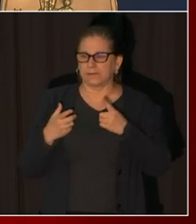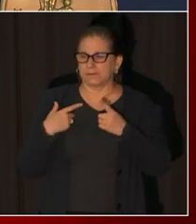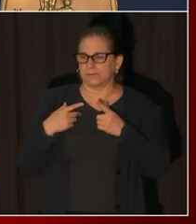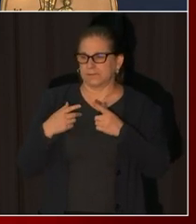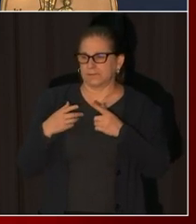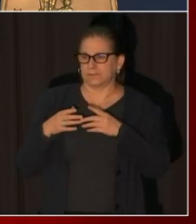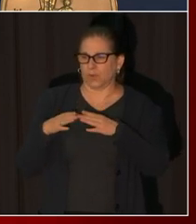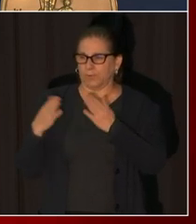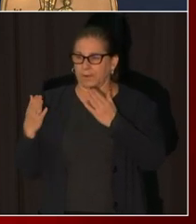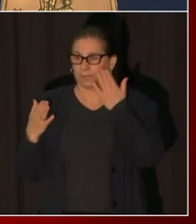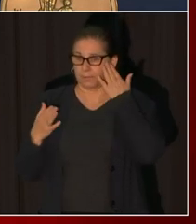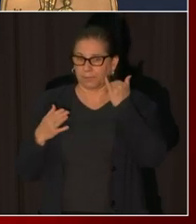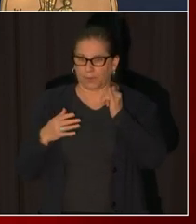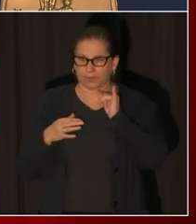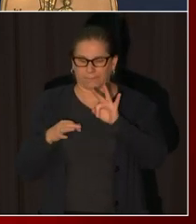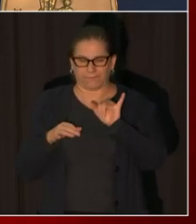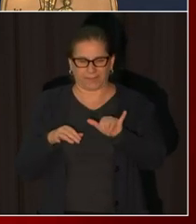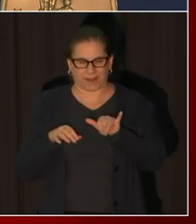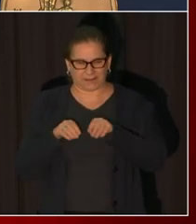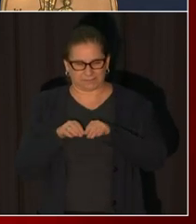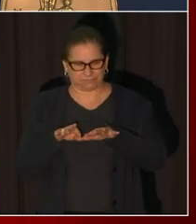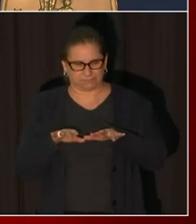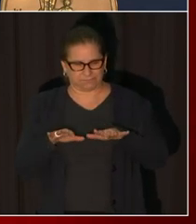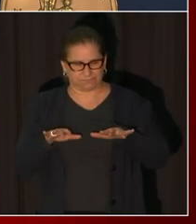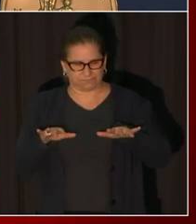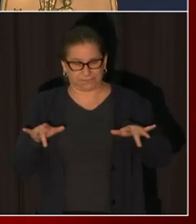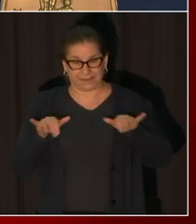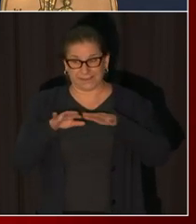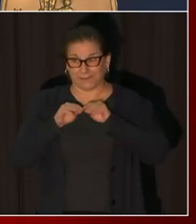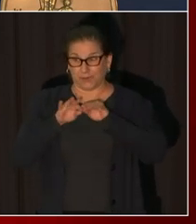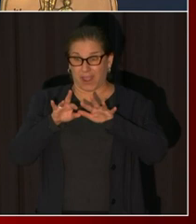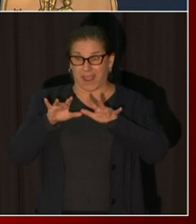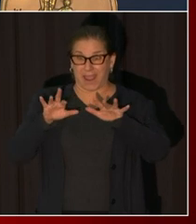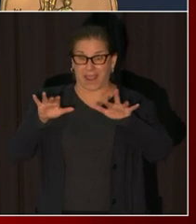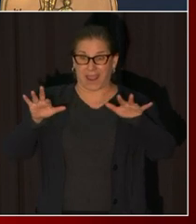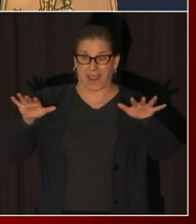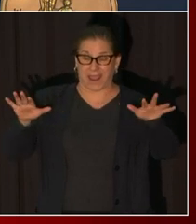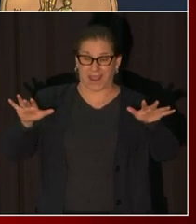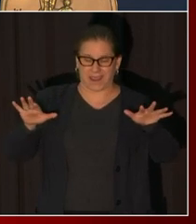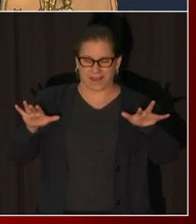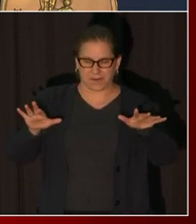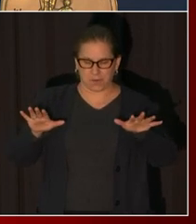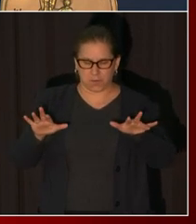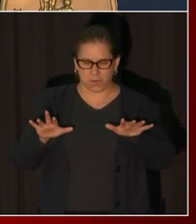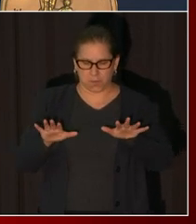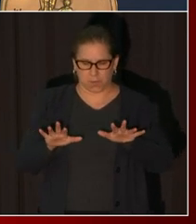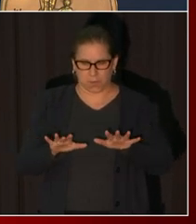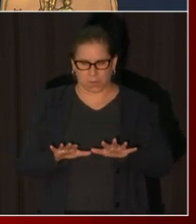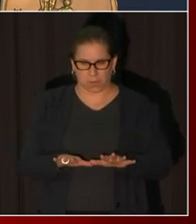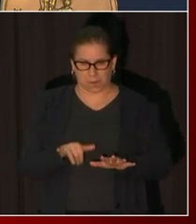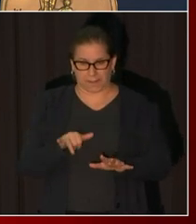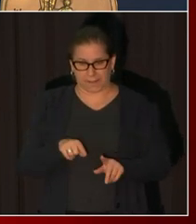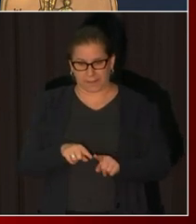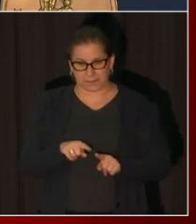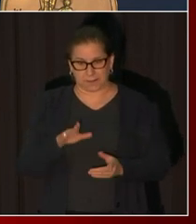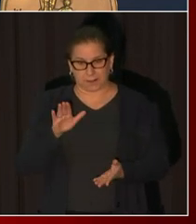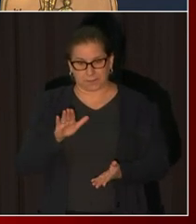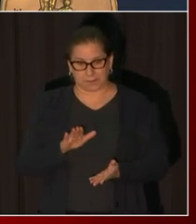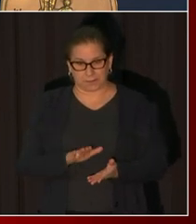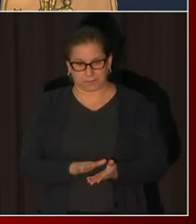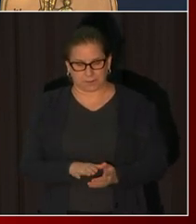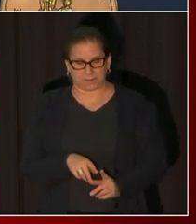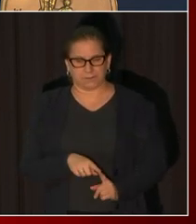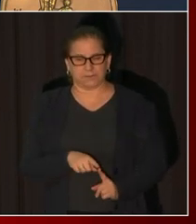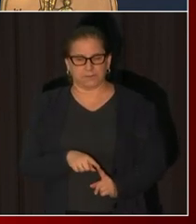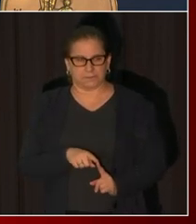is uh decreasing in the city uh as well as our ability uh to test and trace uh and the